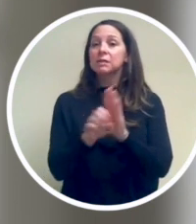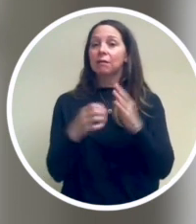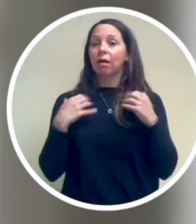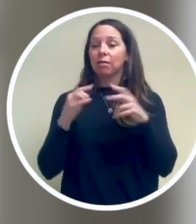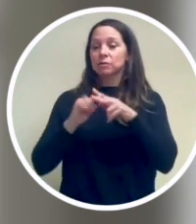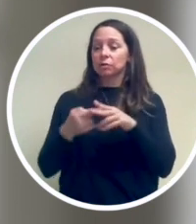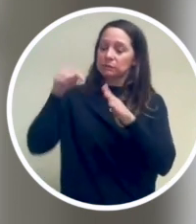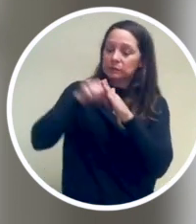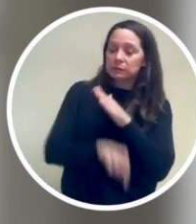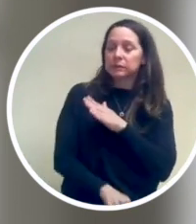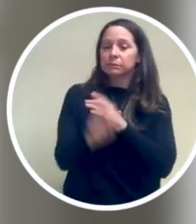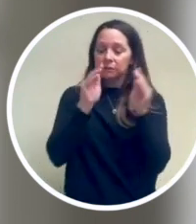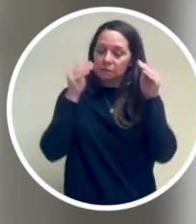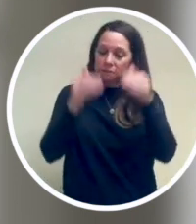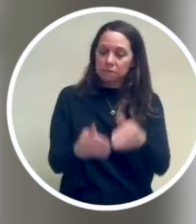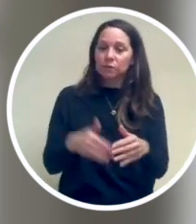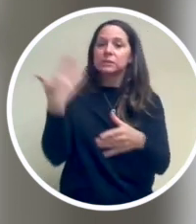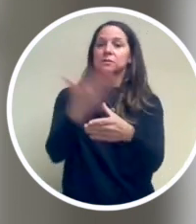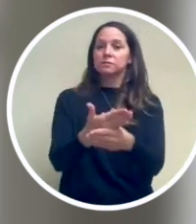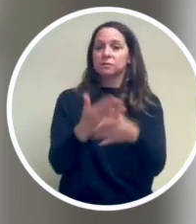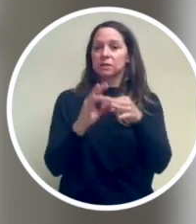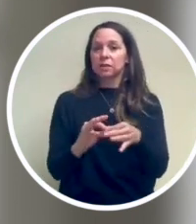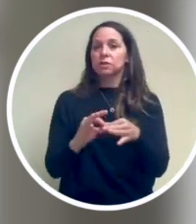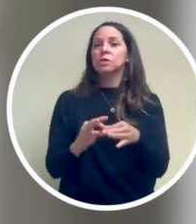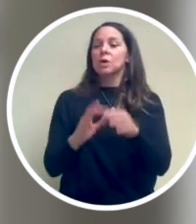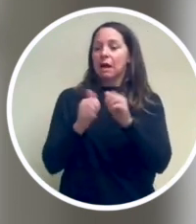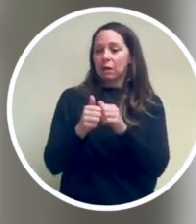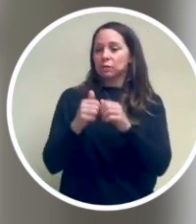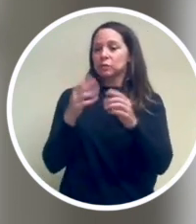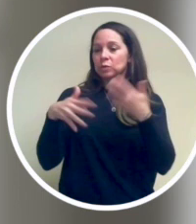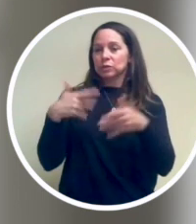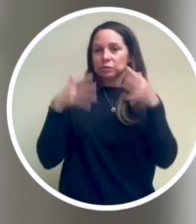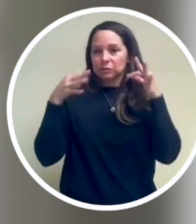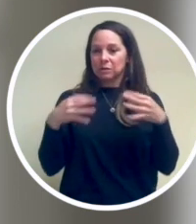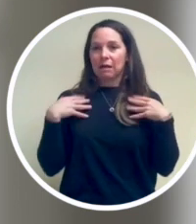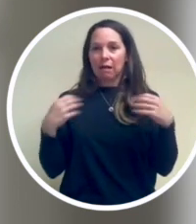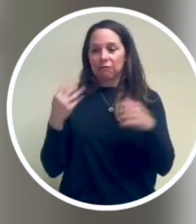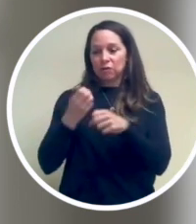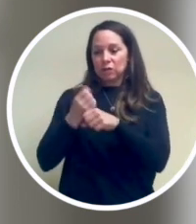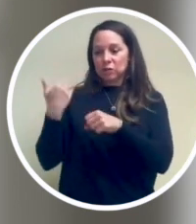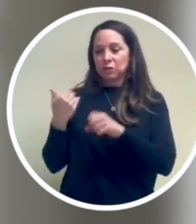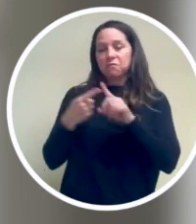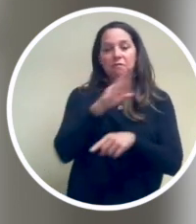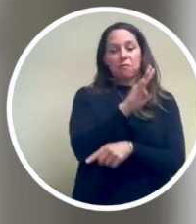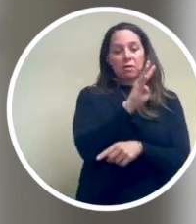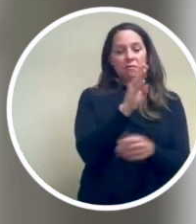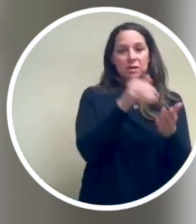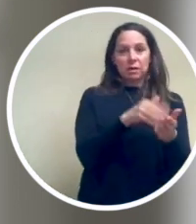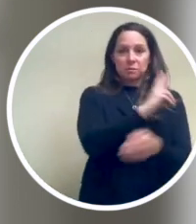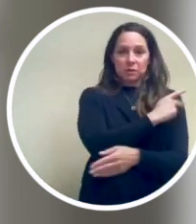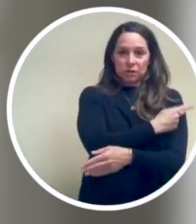Bay State Health began intensive and targeted intervention on the social determinants of health four years ago for 44